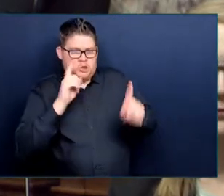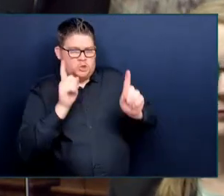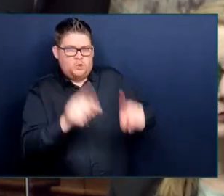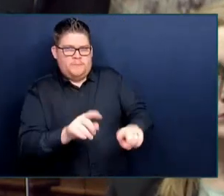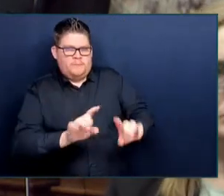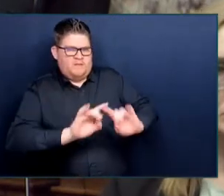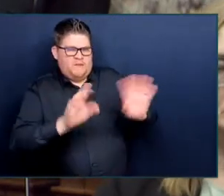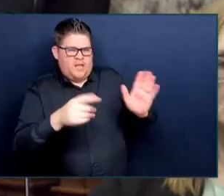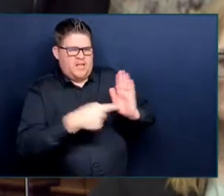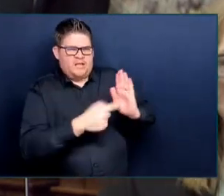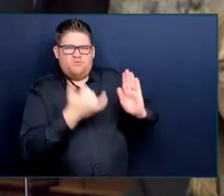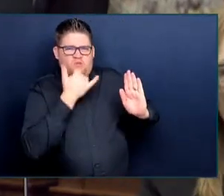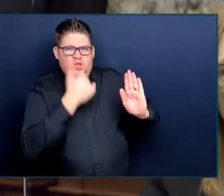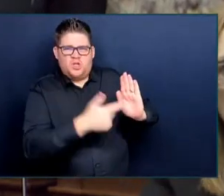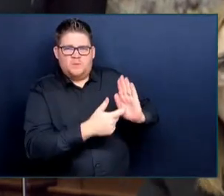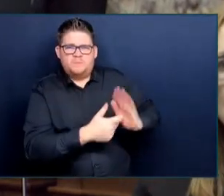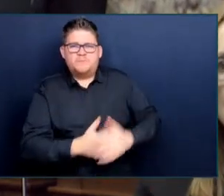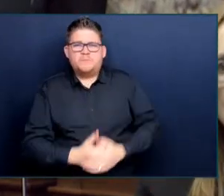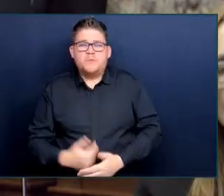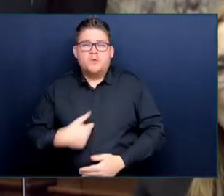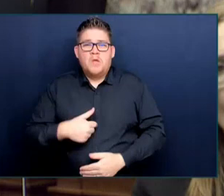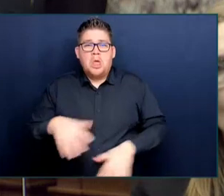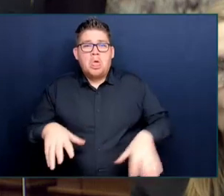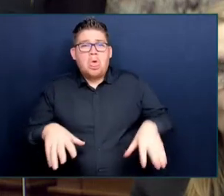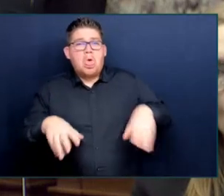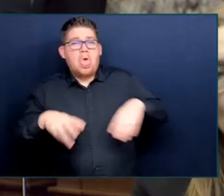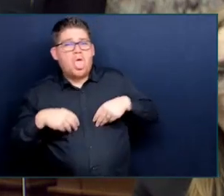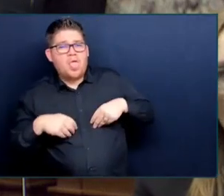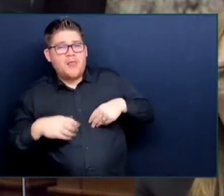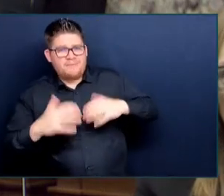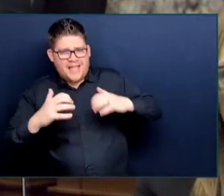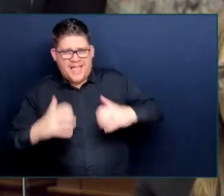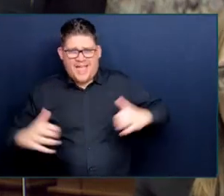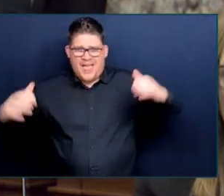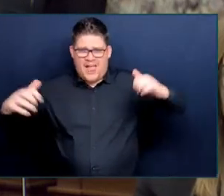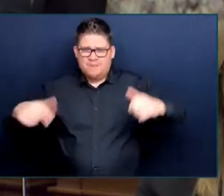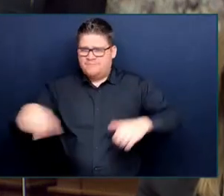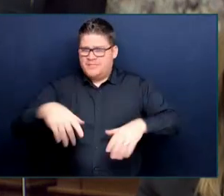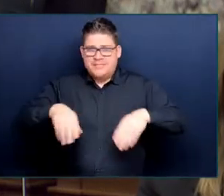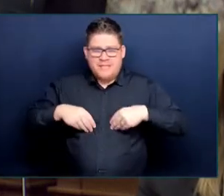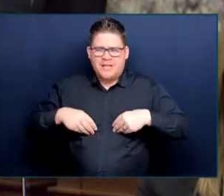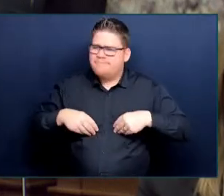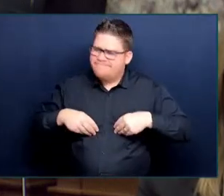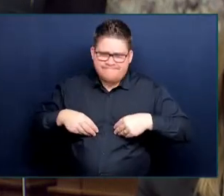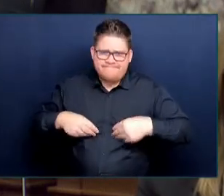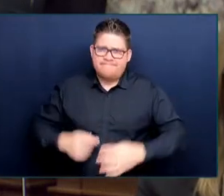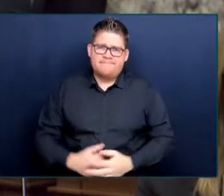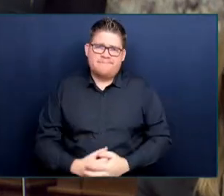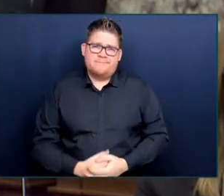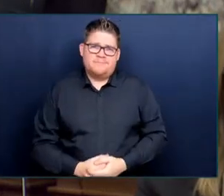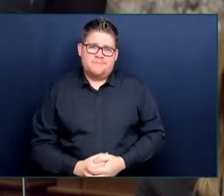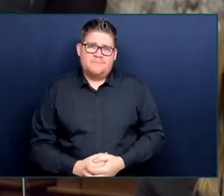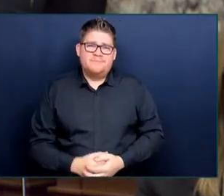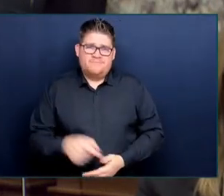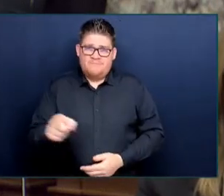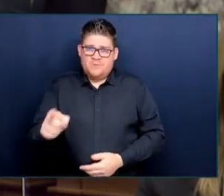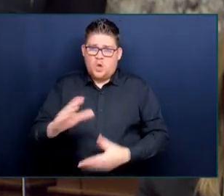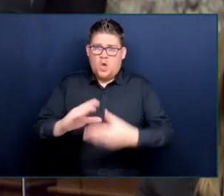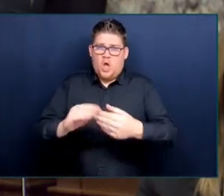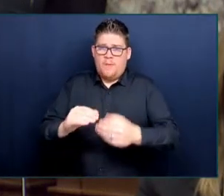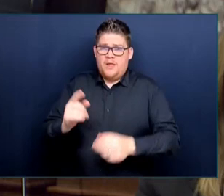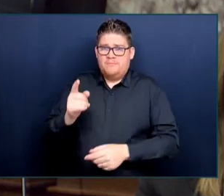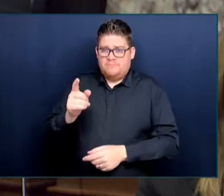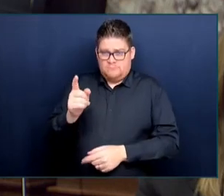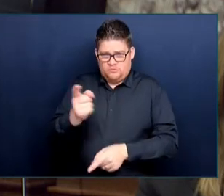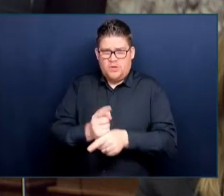I think, in this House. And the member is correct. It was under her government that policies were required to be